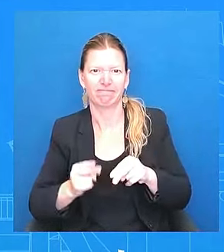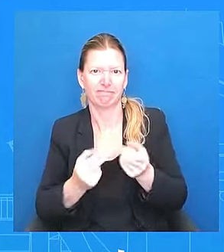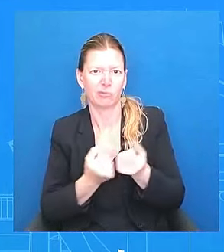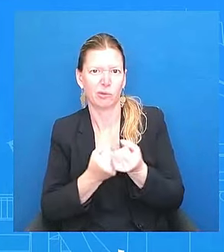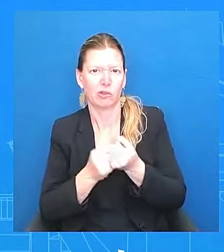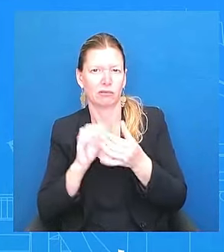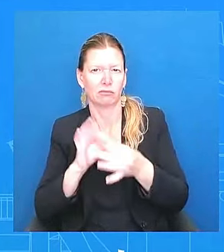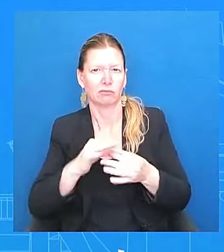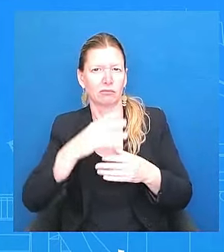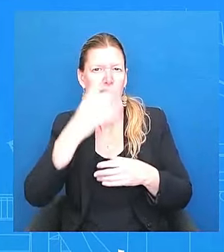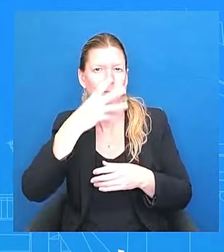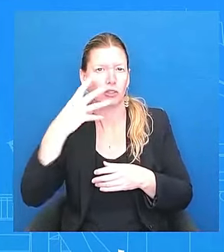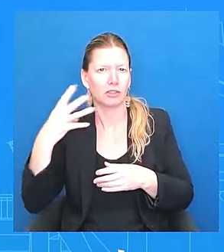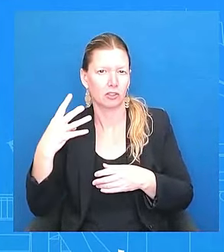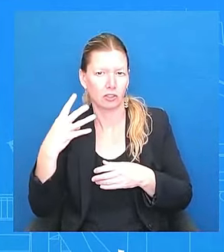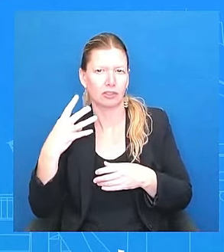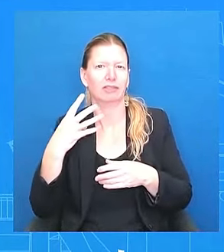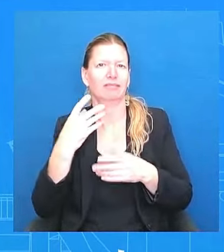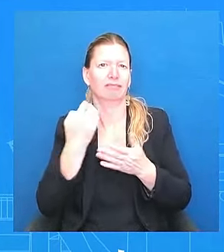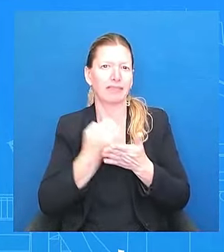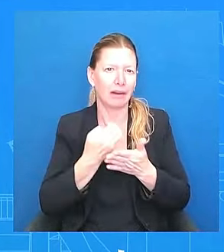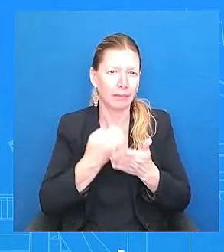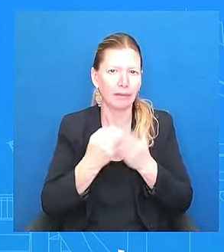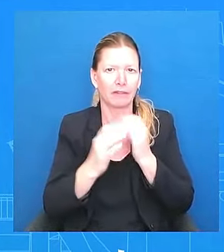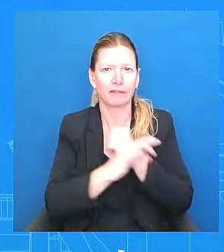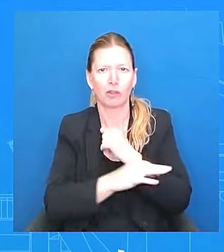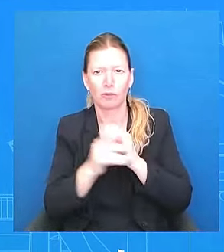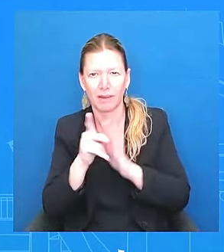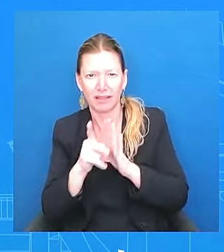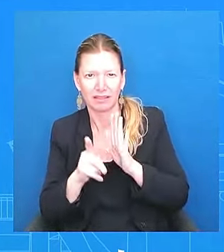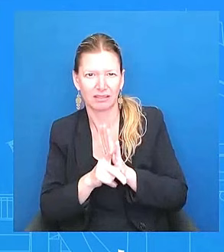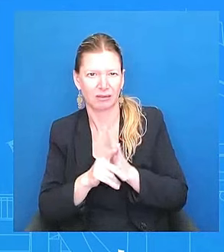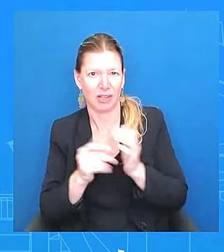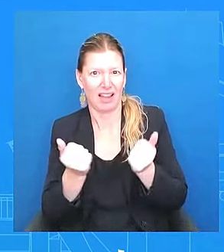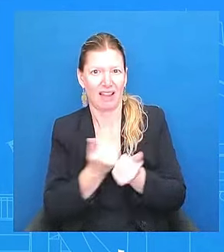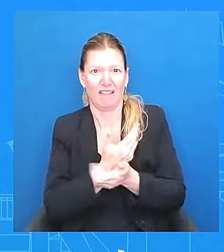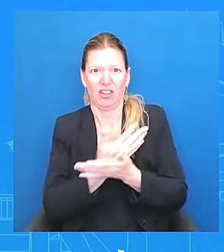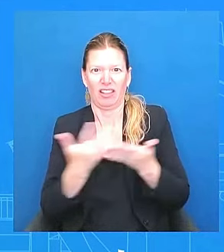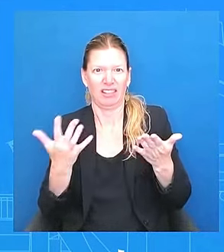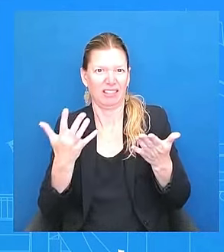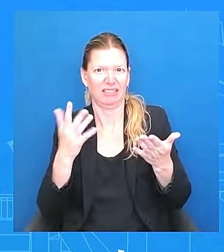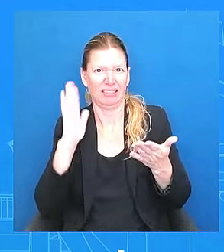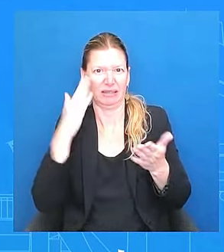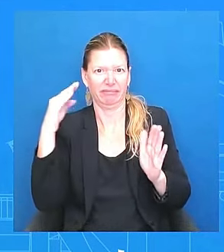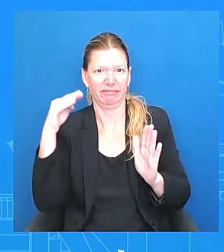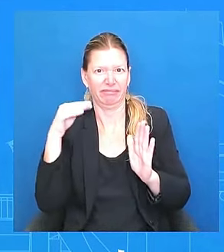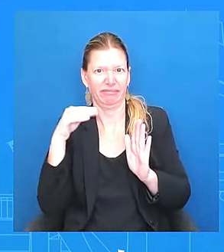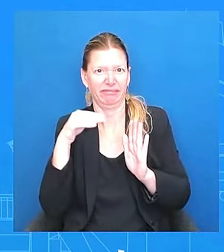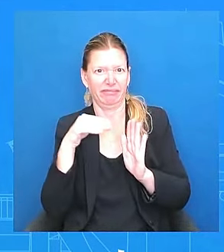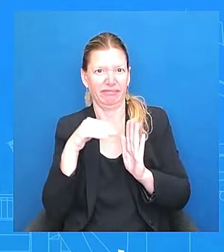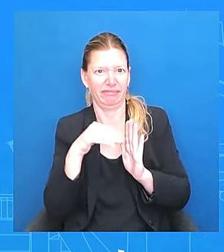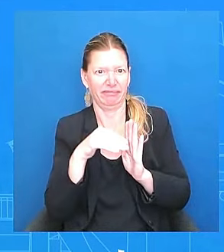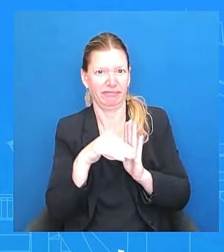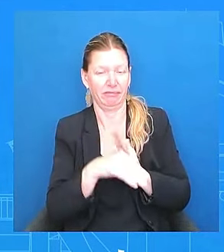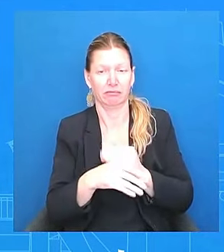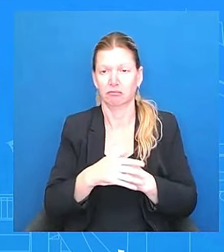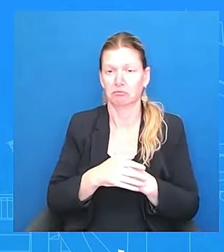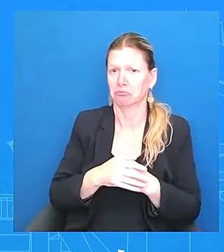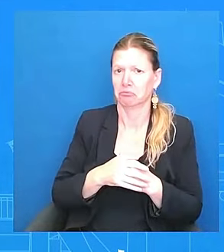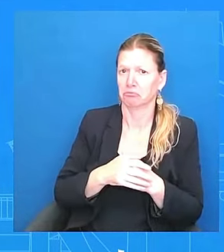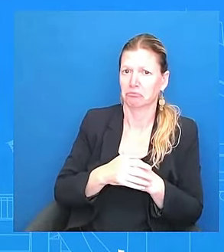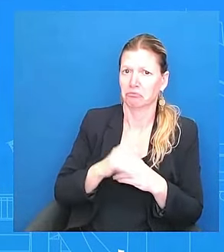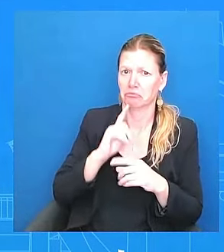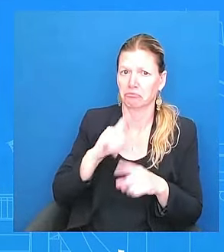I don't think so. I don't think so. And I said this moments ago when I was answering a question of one of your colleagues. These foreign leaders have seen the president